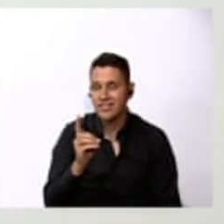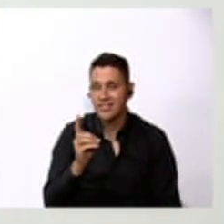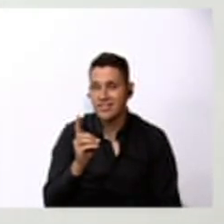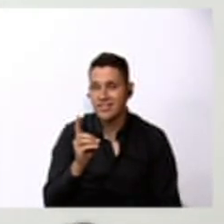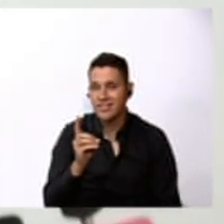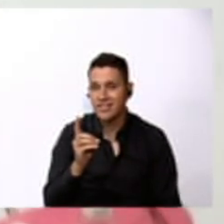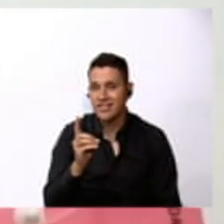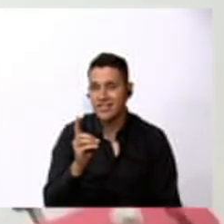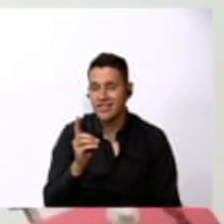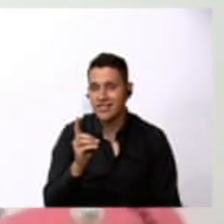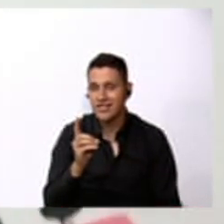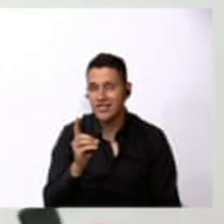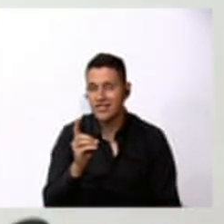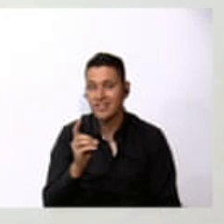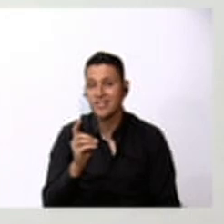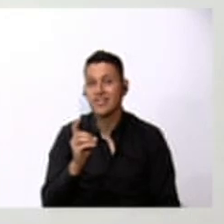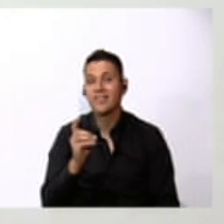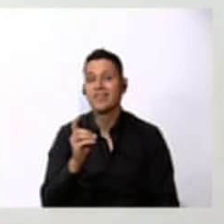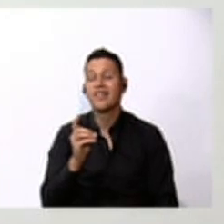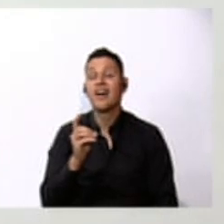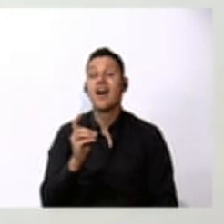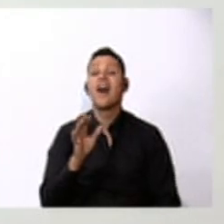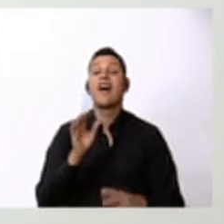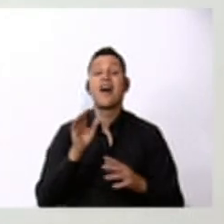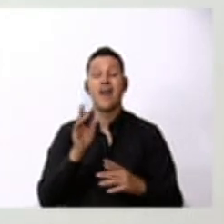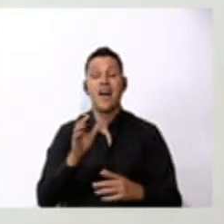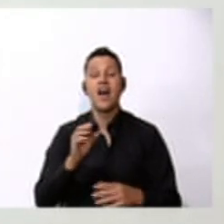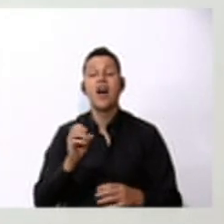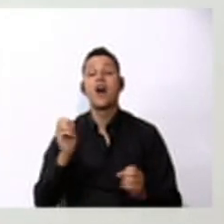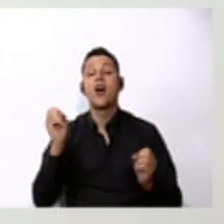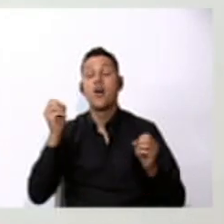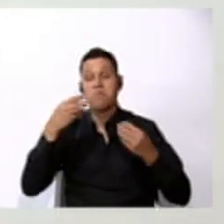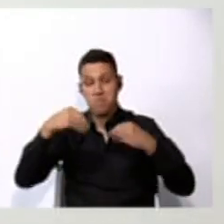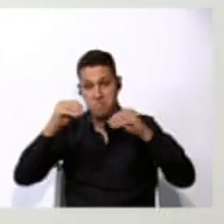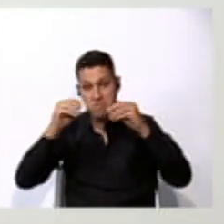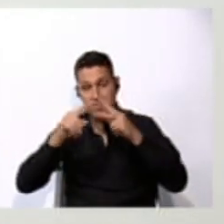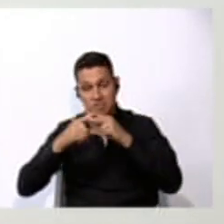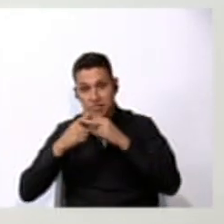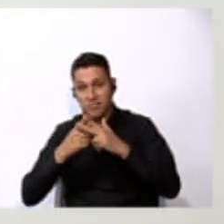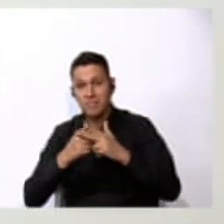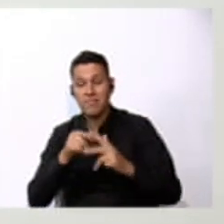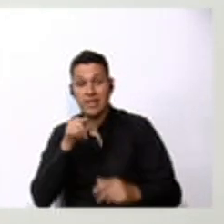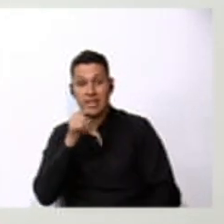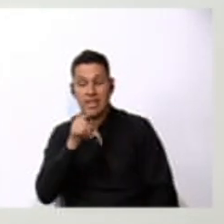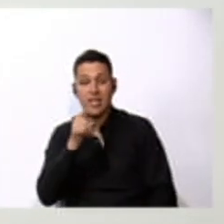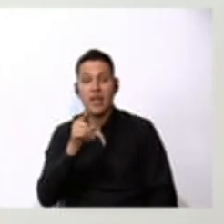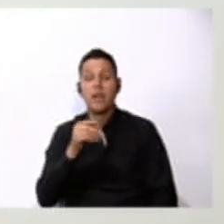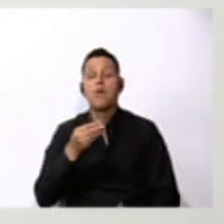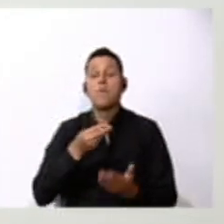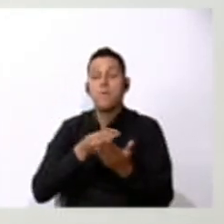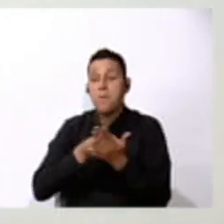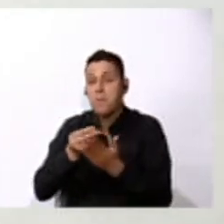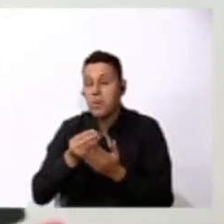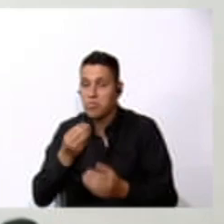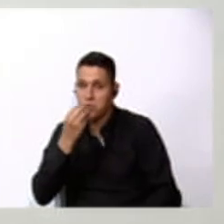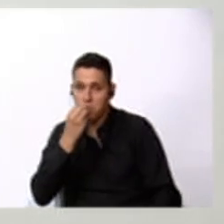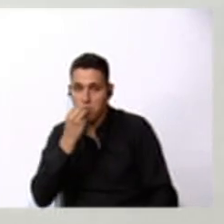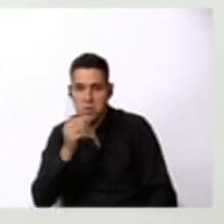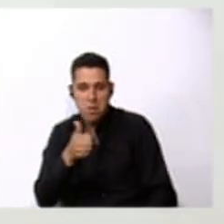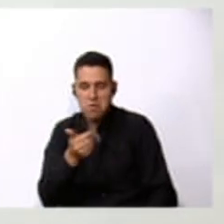Awesome. To the grocery store. Grocery stores is where we buy food and other stuff.